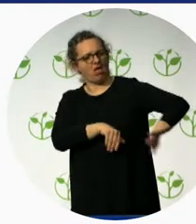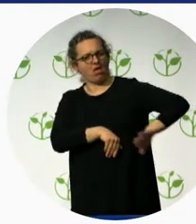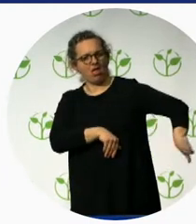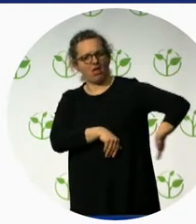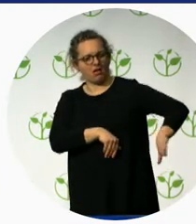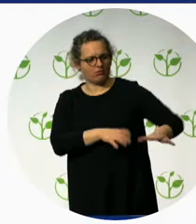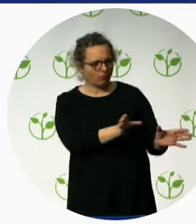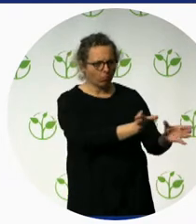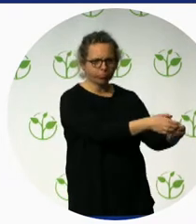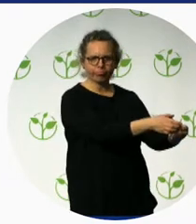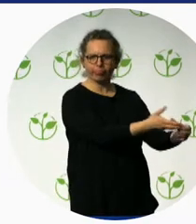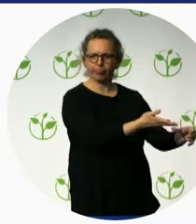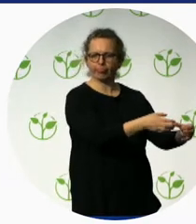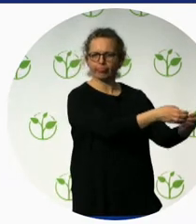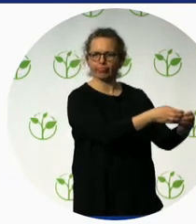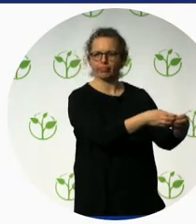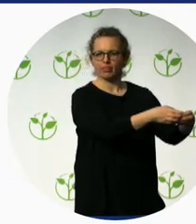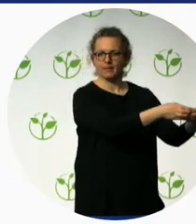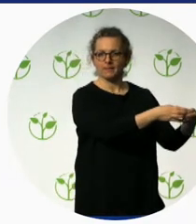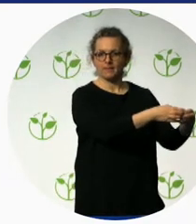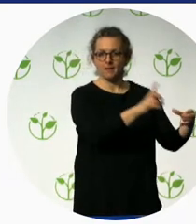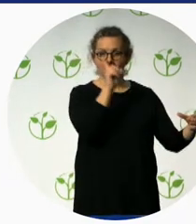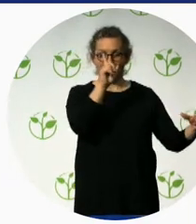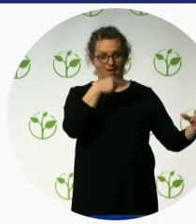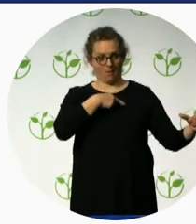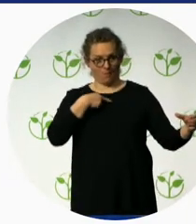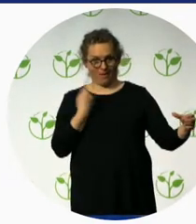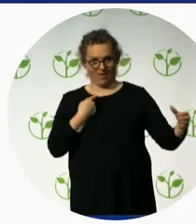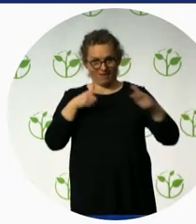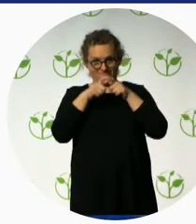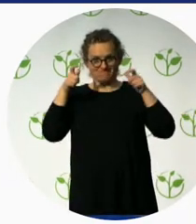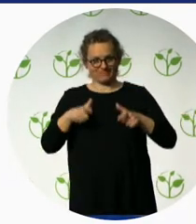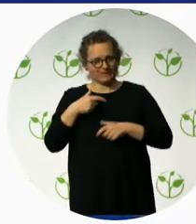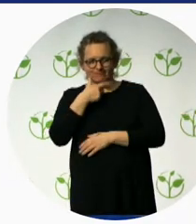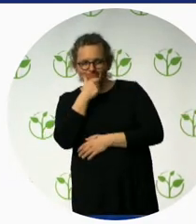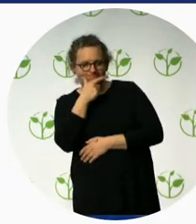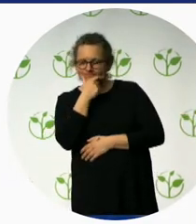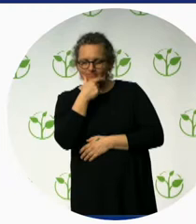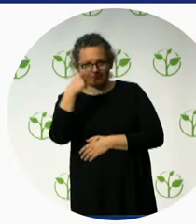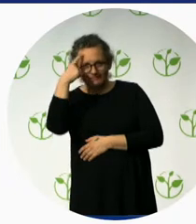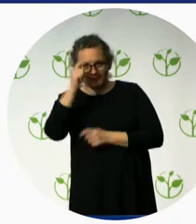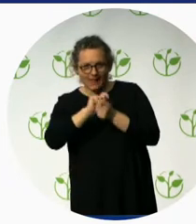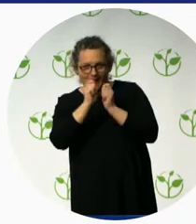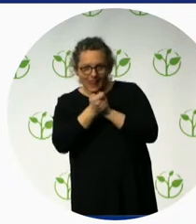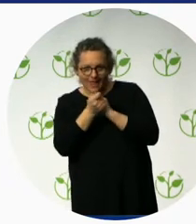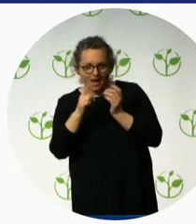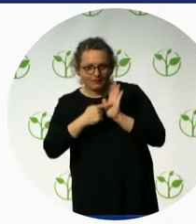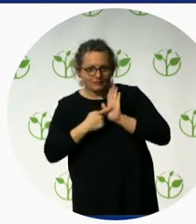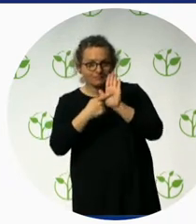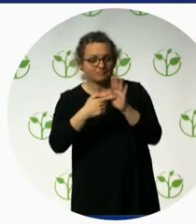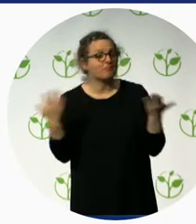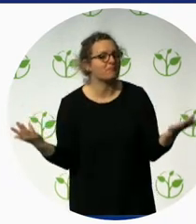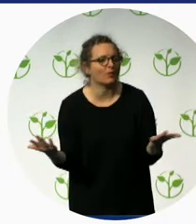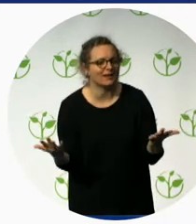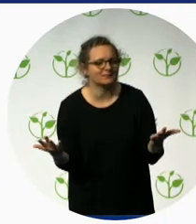to develop a model. And when we say a model, it means we're trying